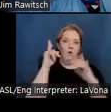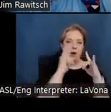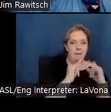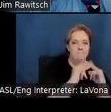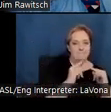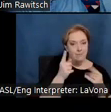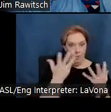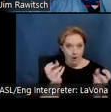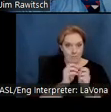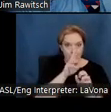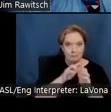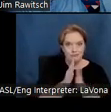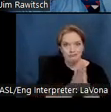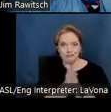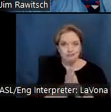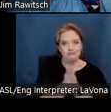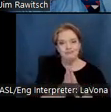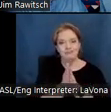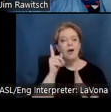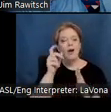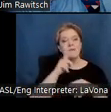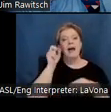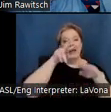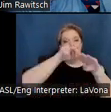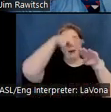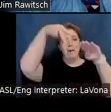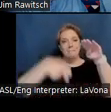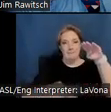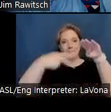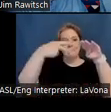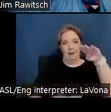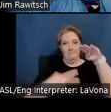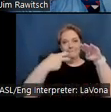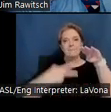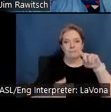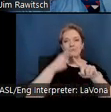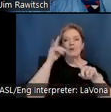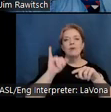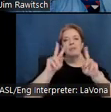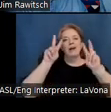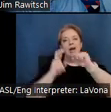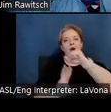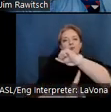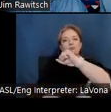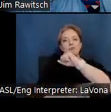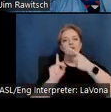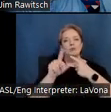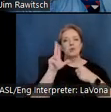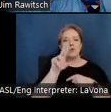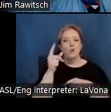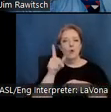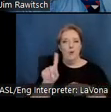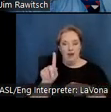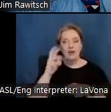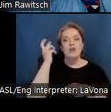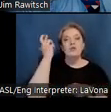adventurous, you can consider actually bungee jumping off of the bridge to nowhere, so named as the road to the bridge was washed